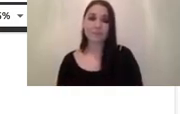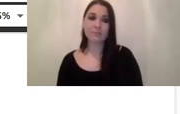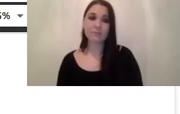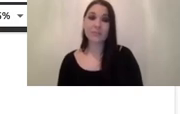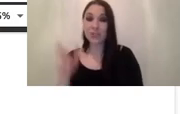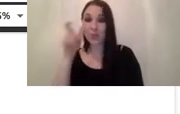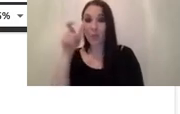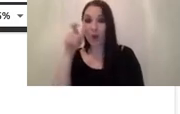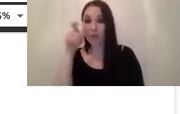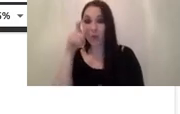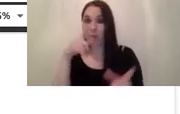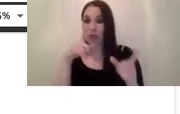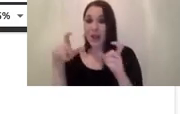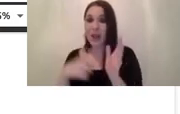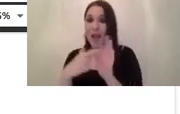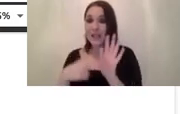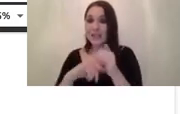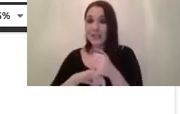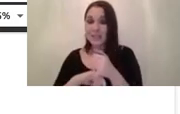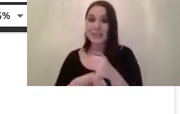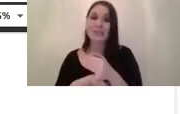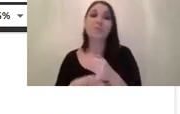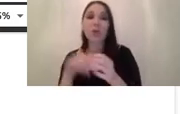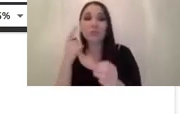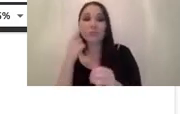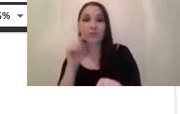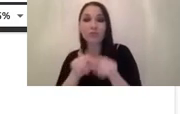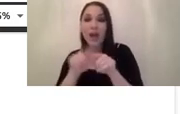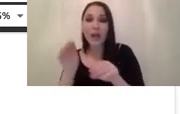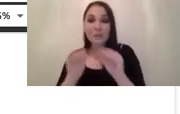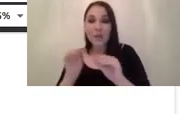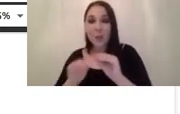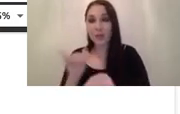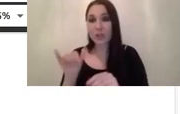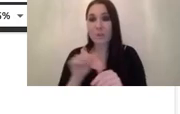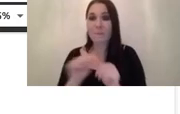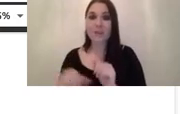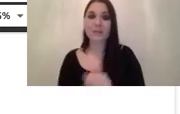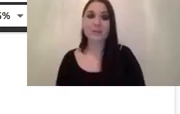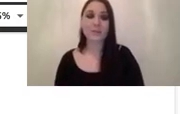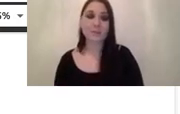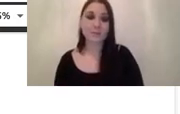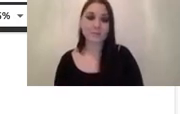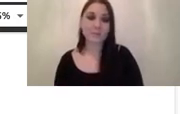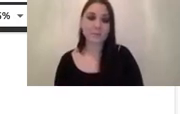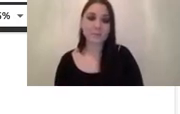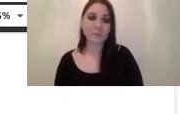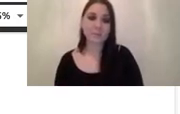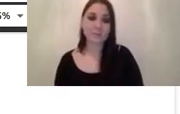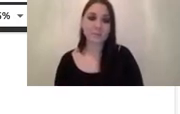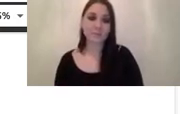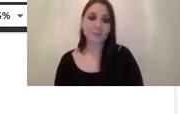borrow you the lens you you will need to buy it but the more you constrain your possible variables